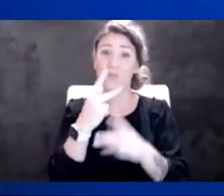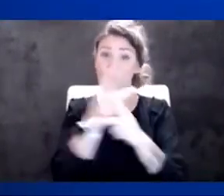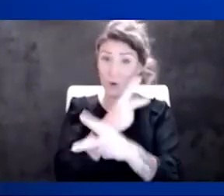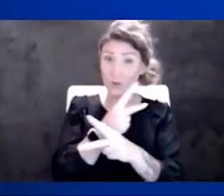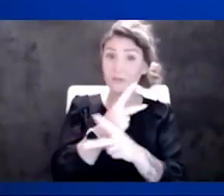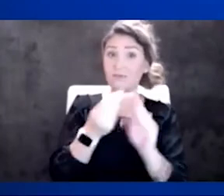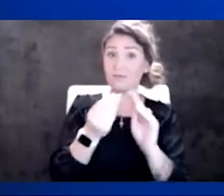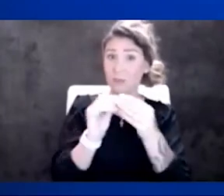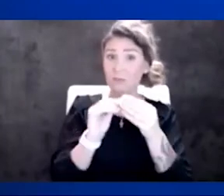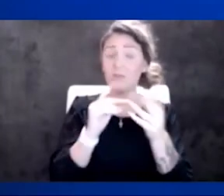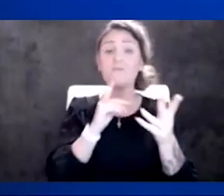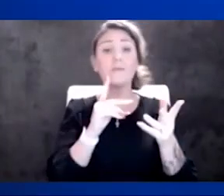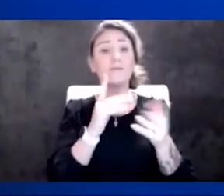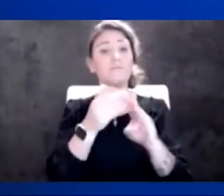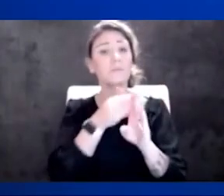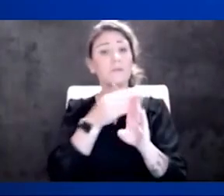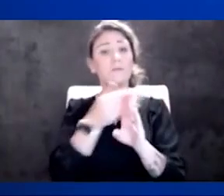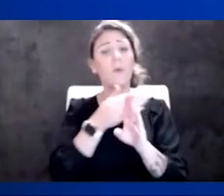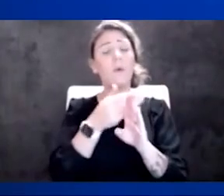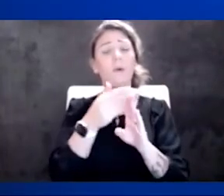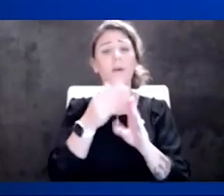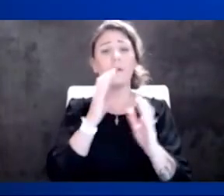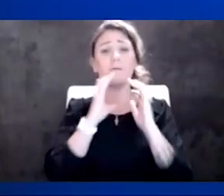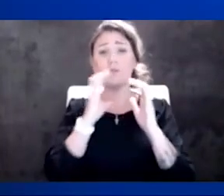we have any reporter questions today?